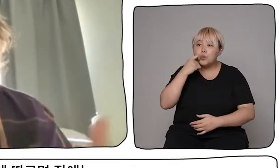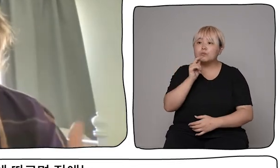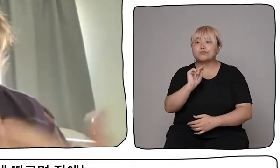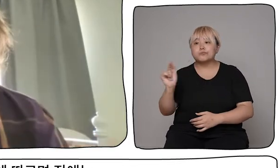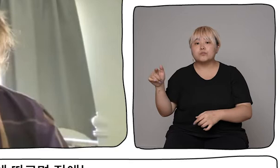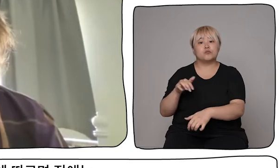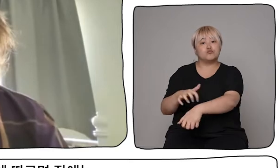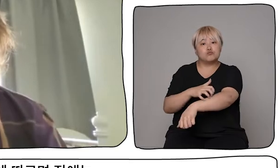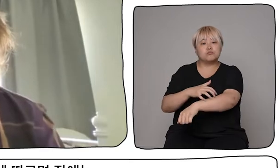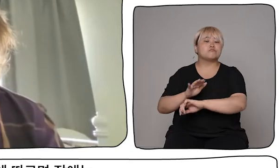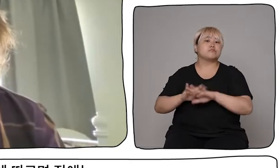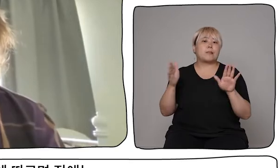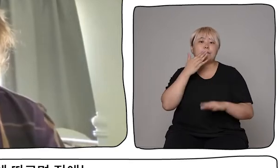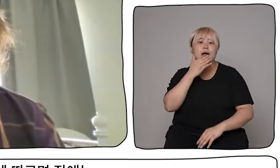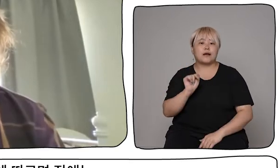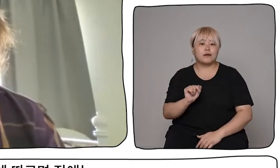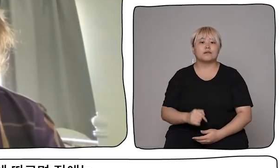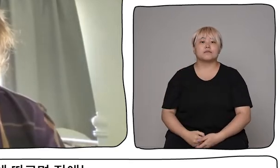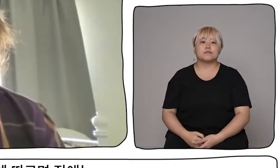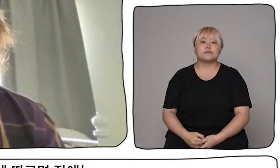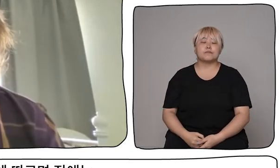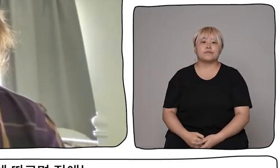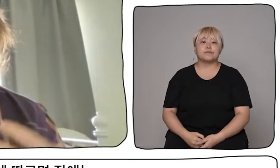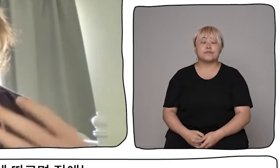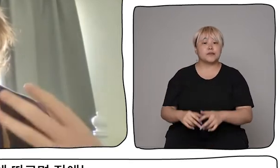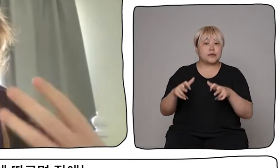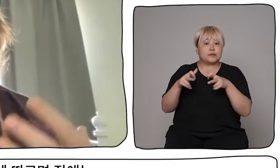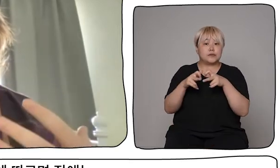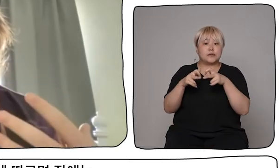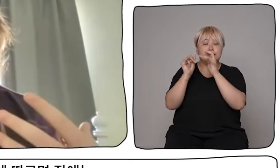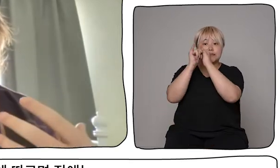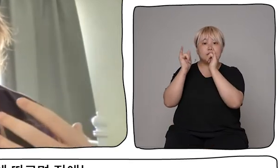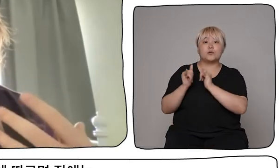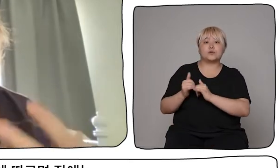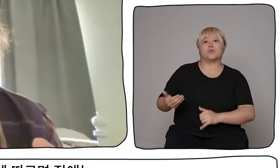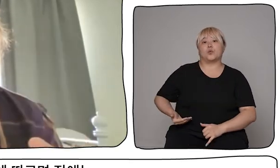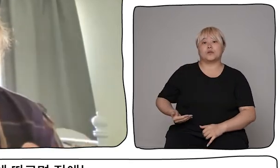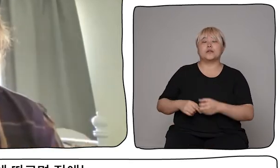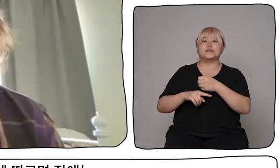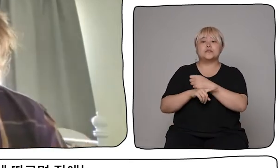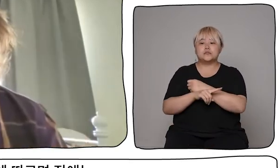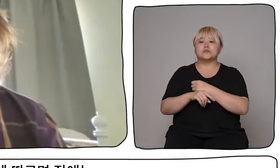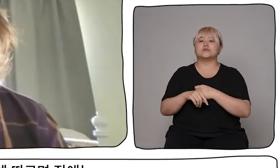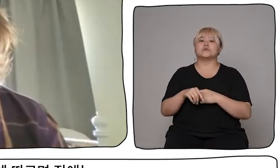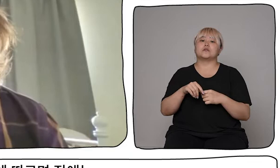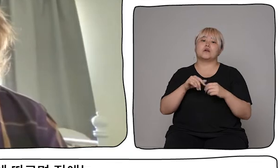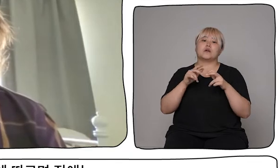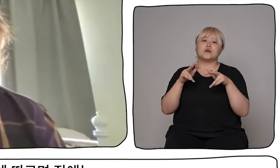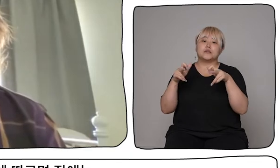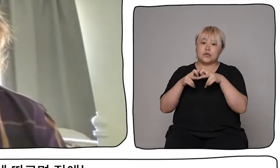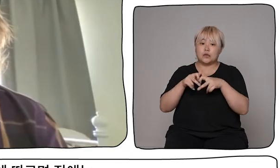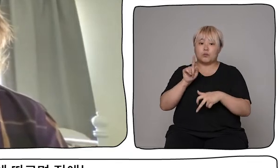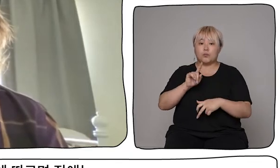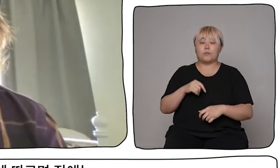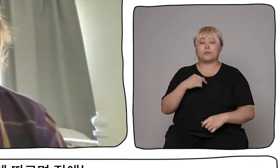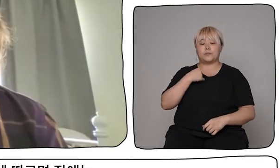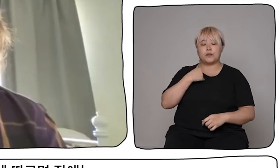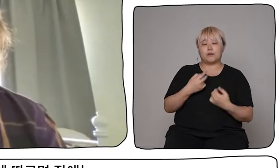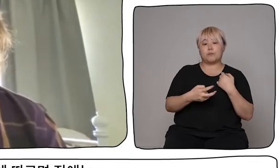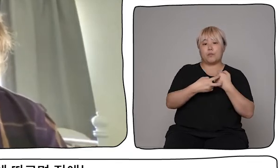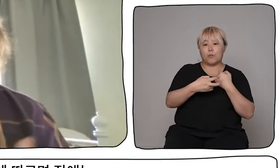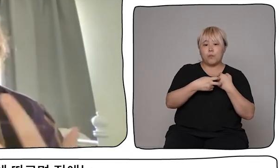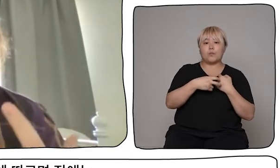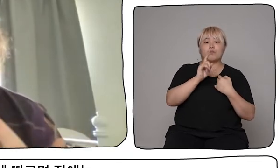because of the social model disability dictates that disability is based on society rather than on